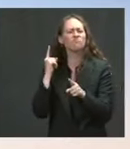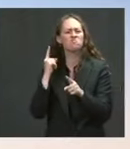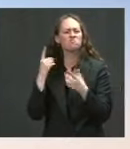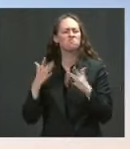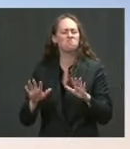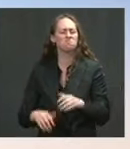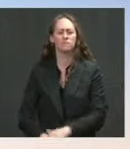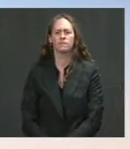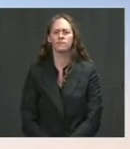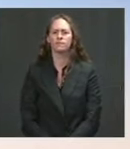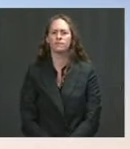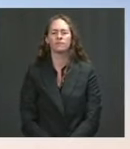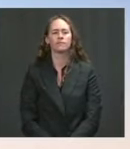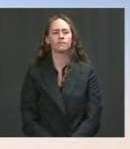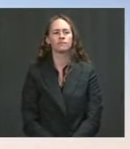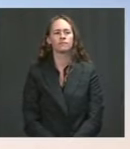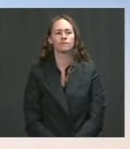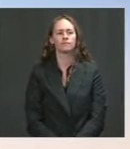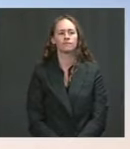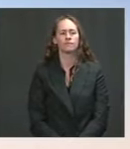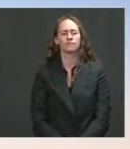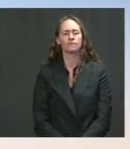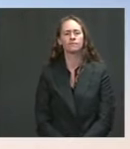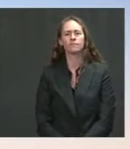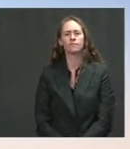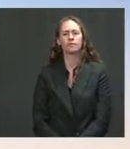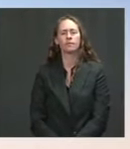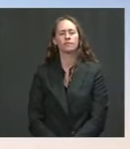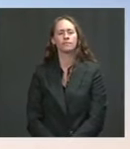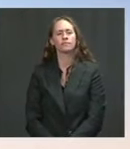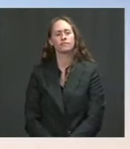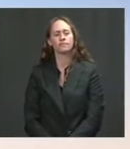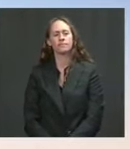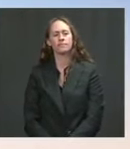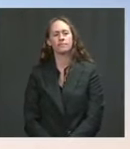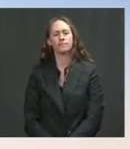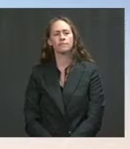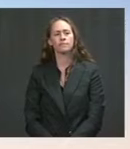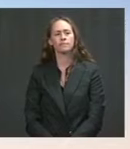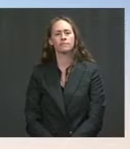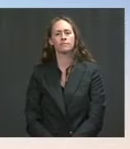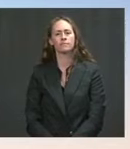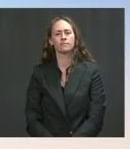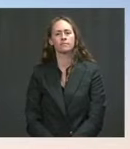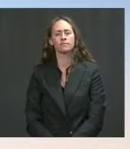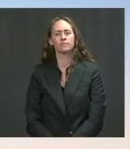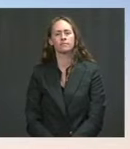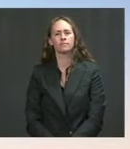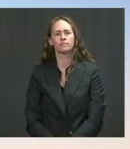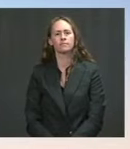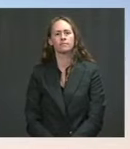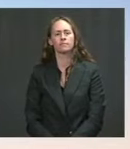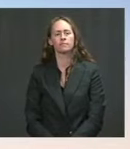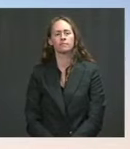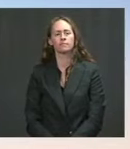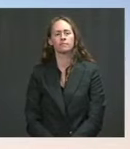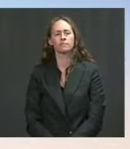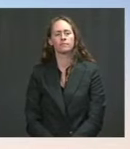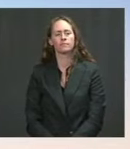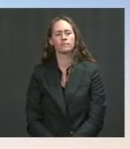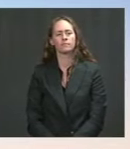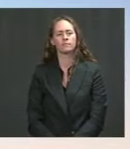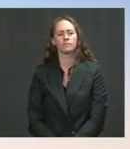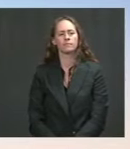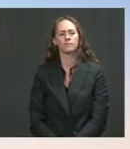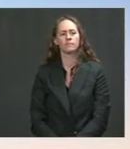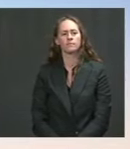Thank you. The President has not been shy about undoing many of the previous President's policies, many of them. Why